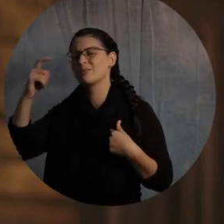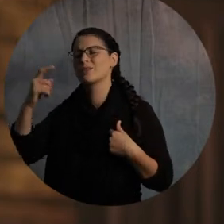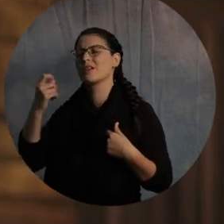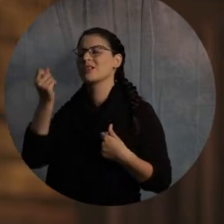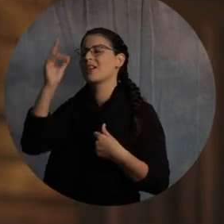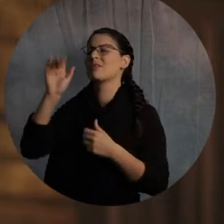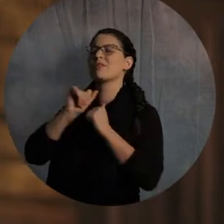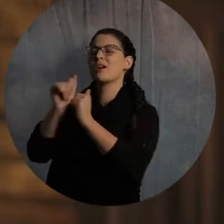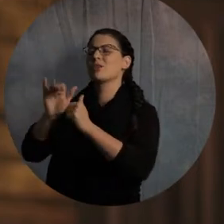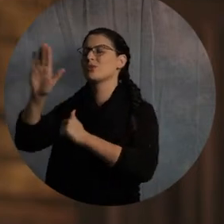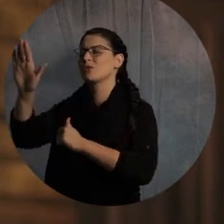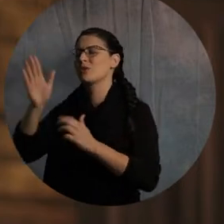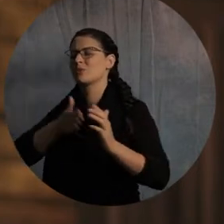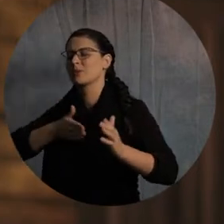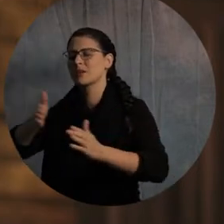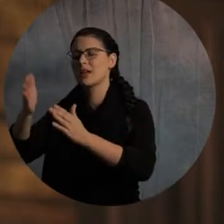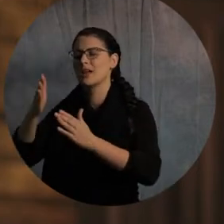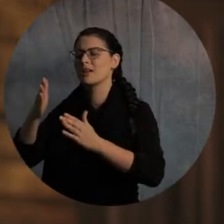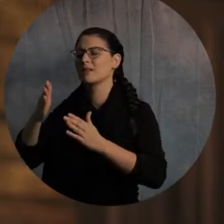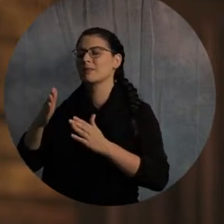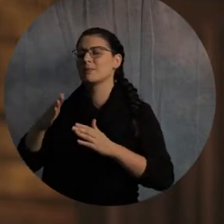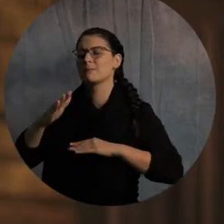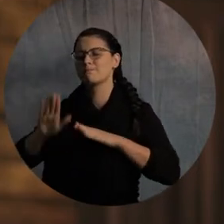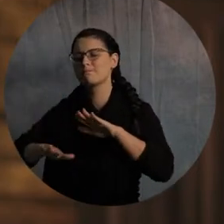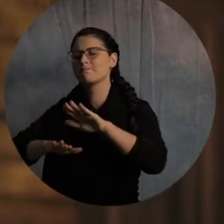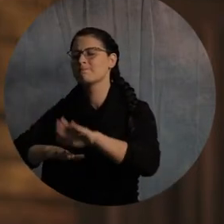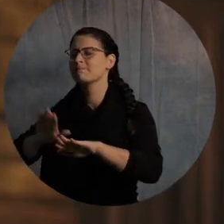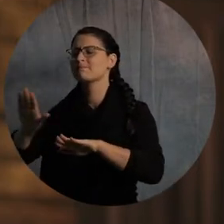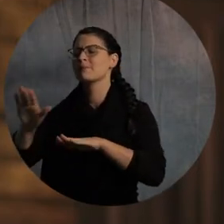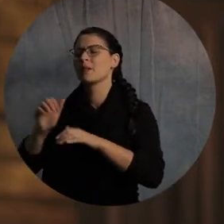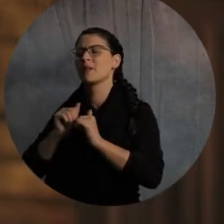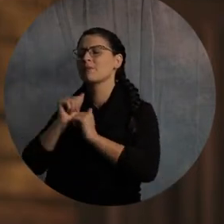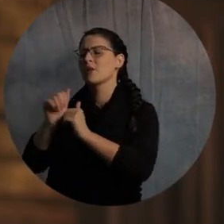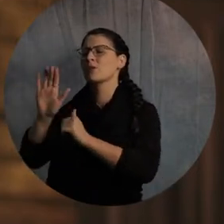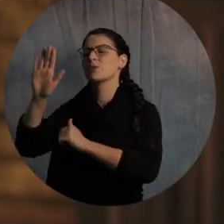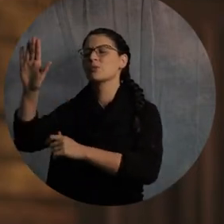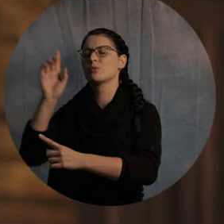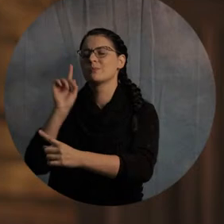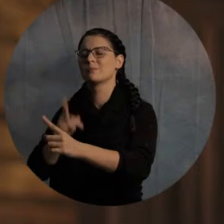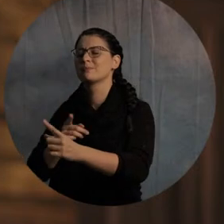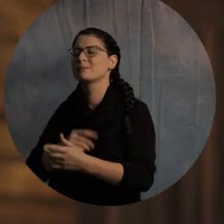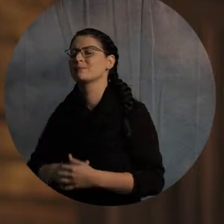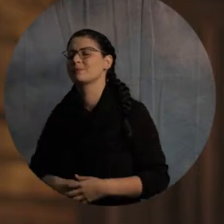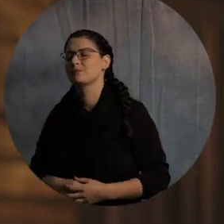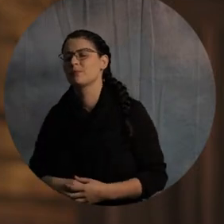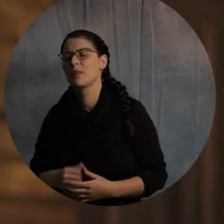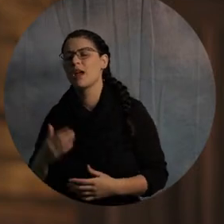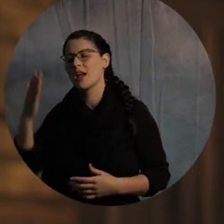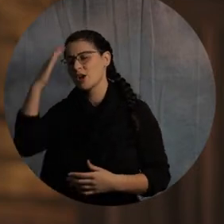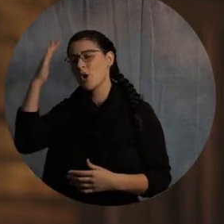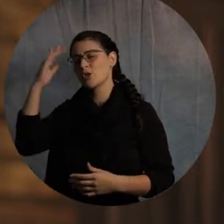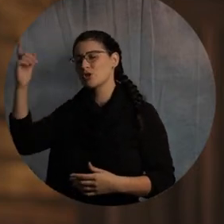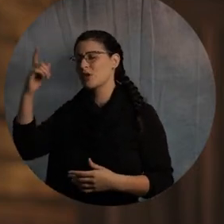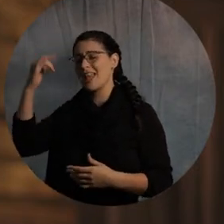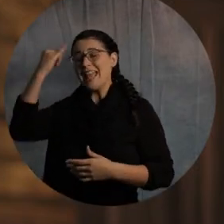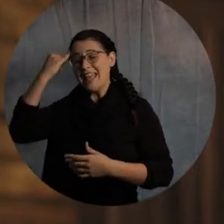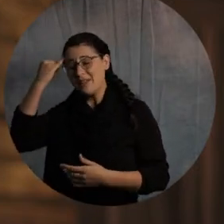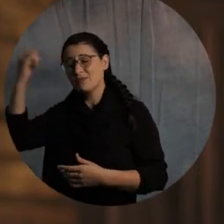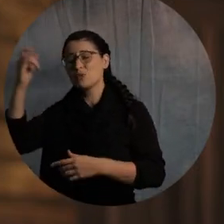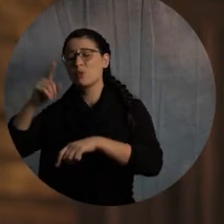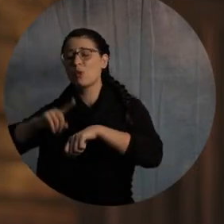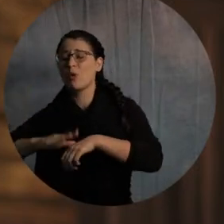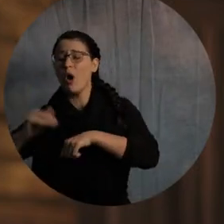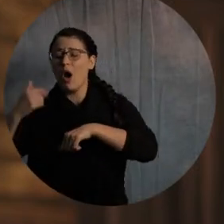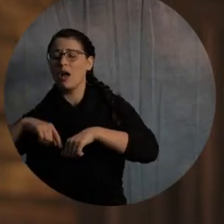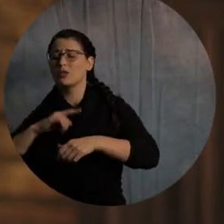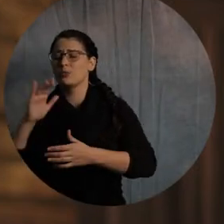steps in a direction that help them know the direction you're calling to. Because, Lord, I believe if you've called us to be married, then you've called